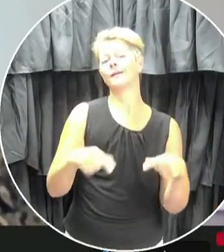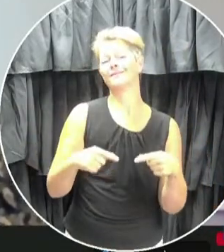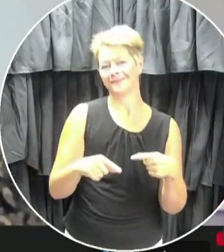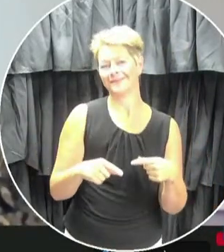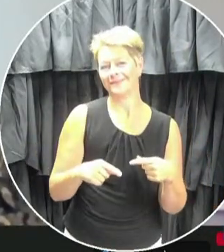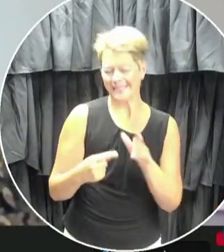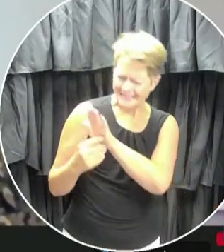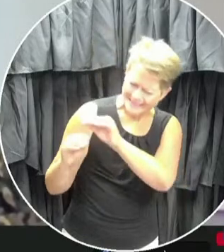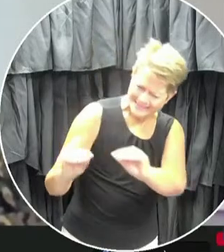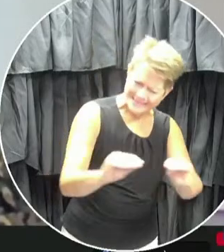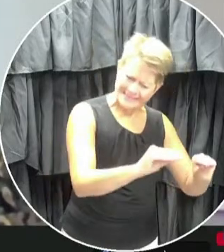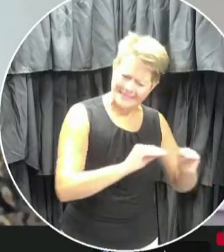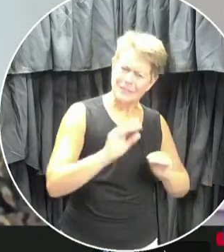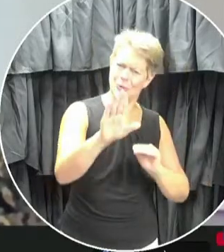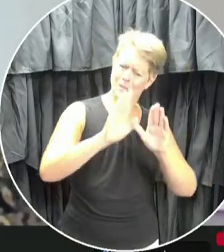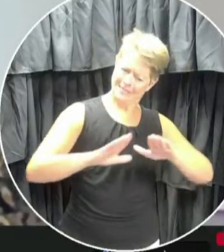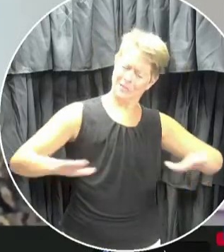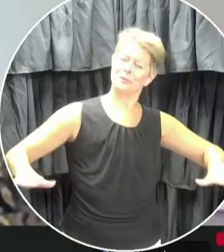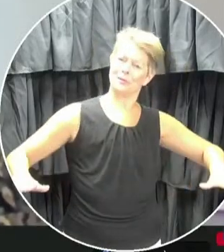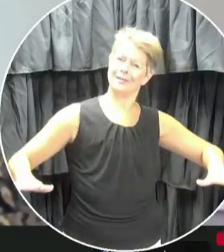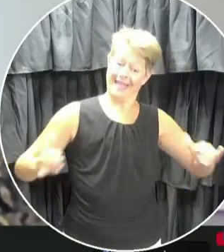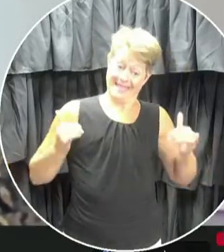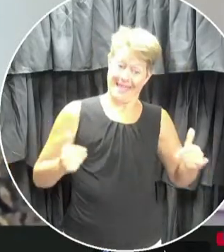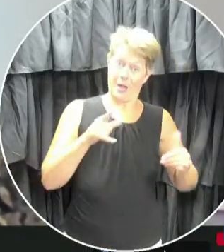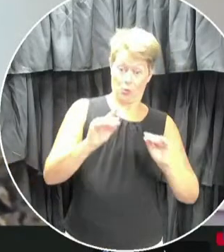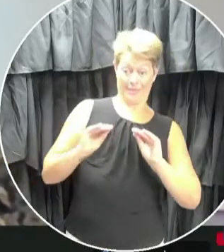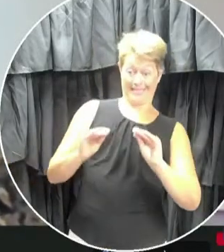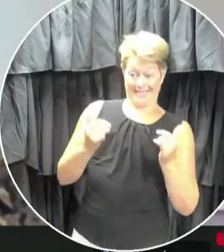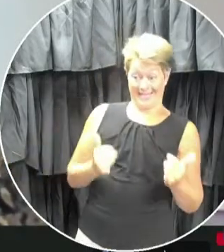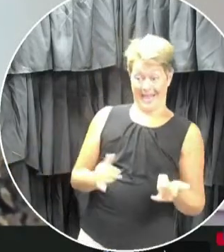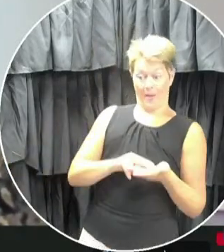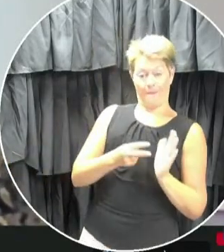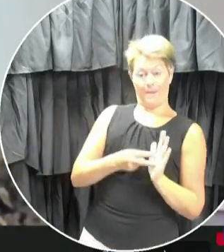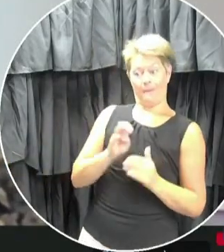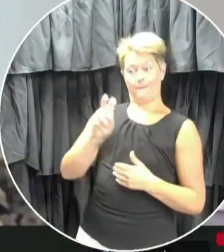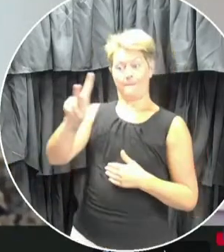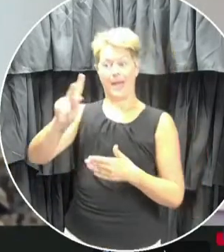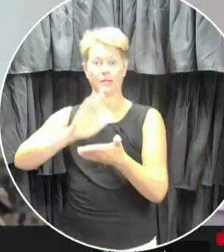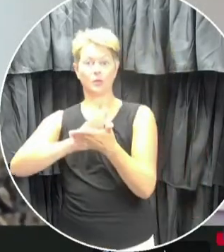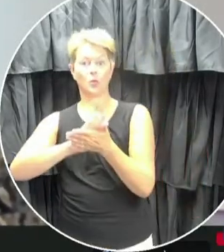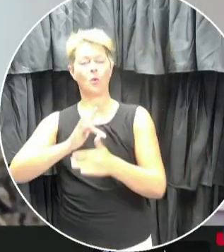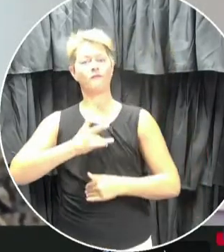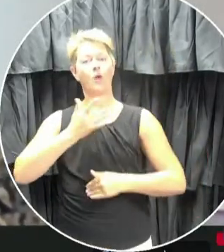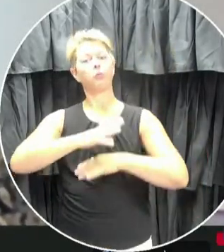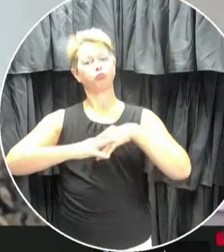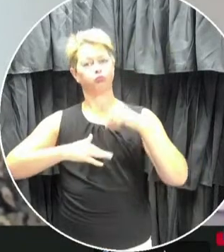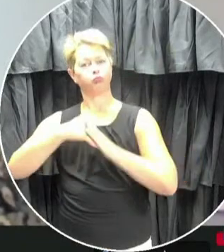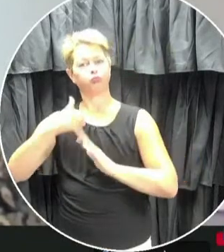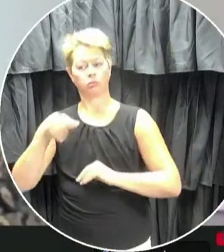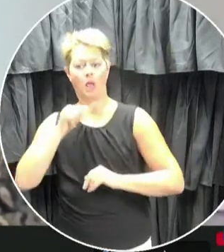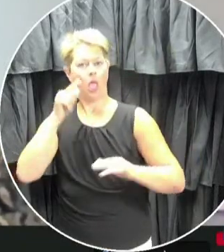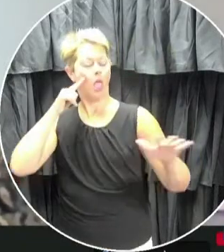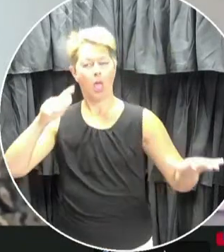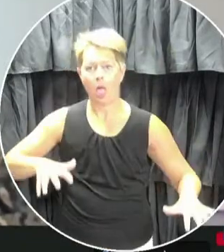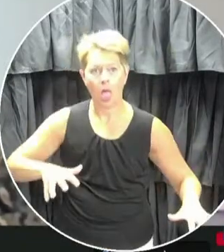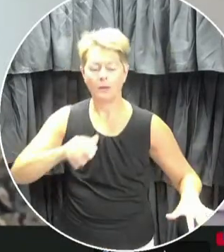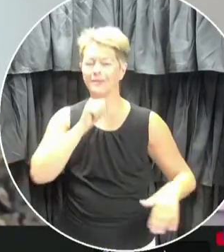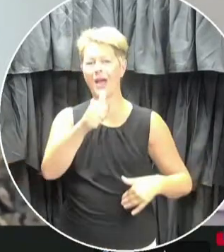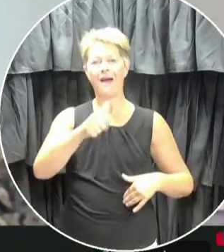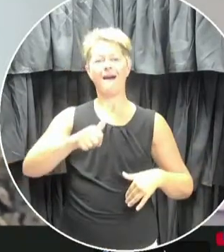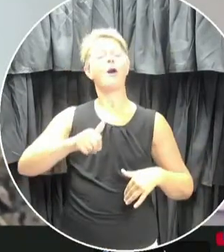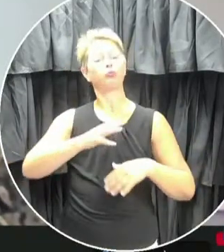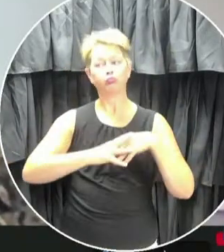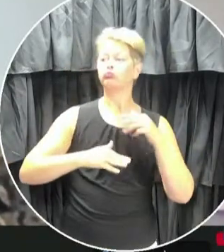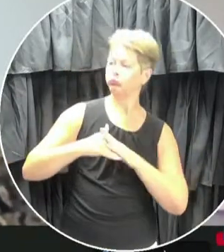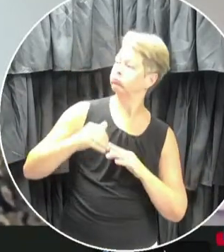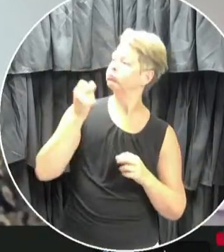Teaching your children these important prevention measures now at home will help ensure they are more confident and better prepared when they return to school in the coming